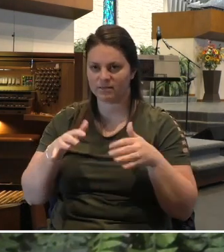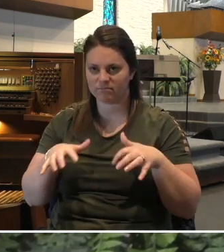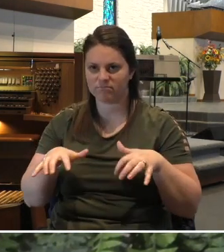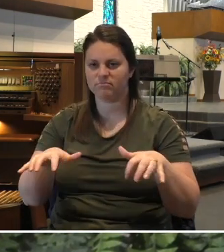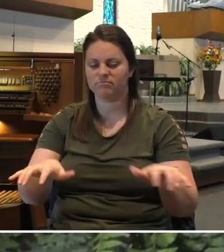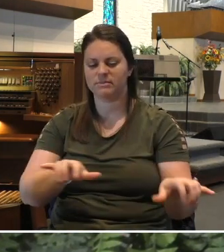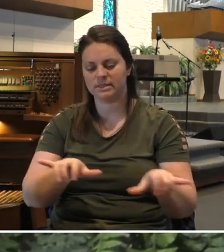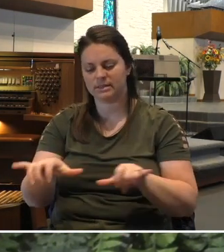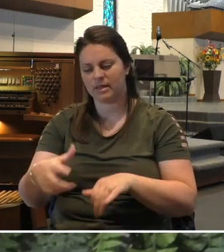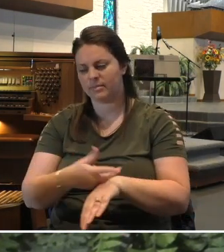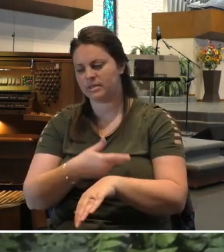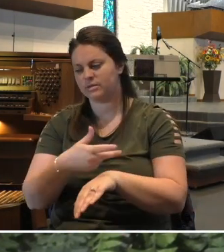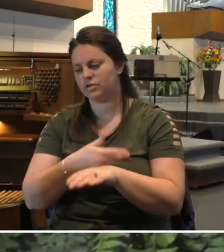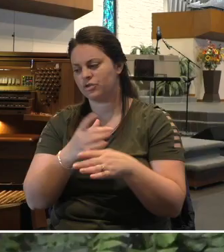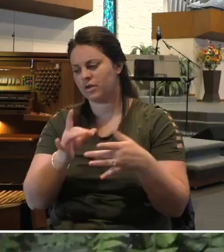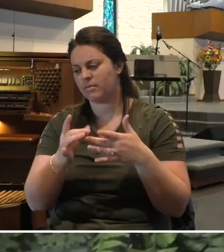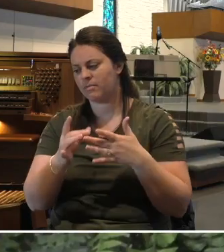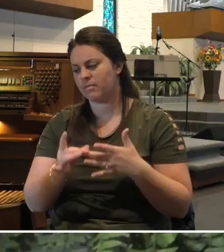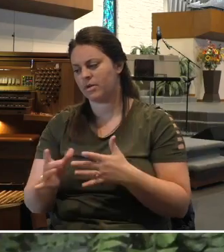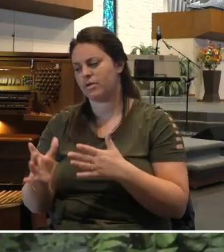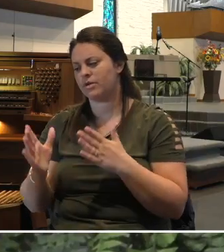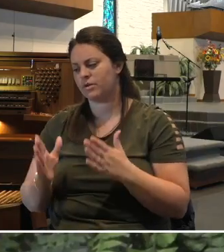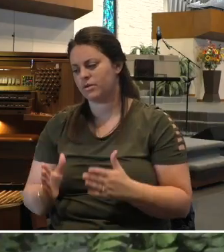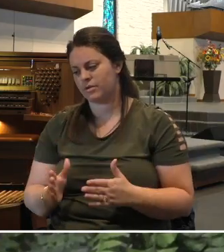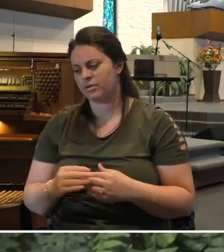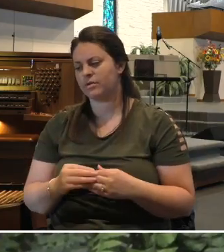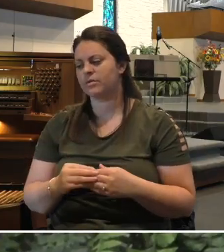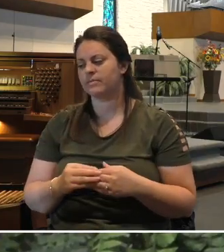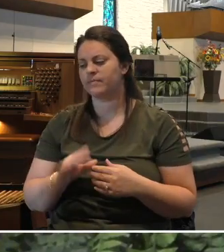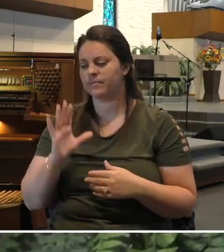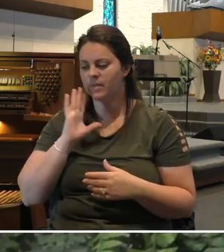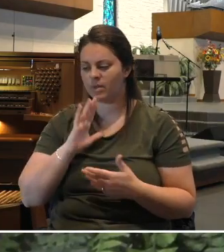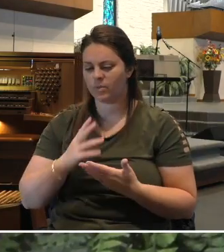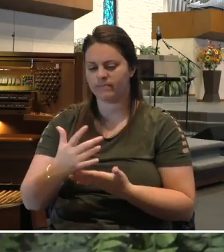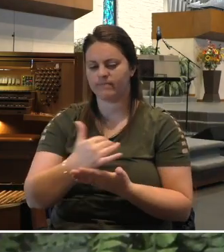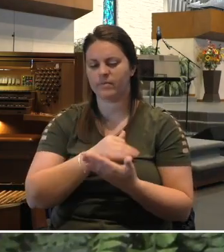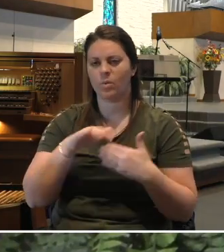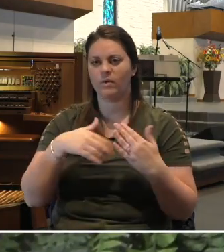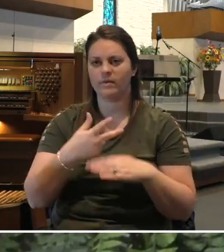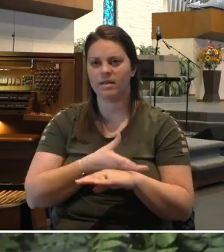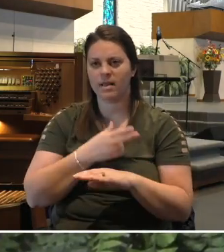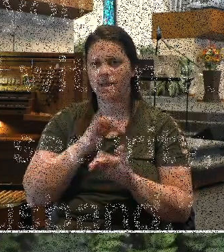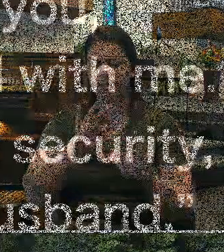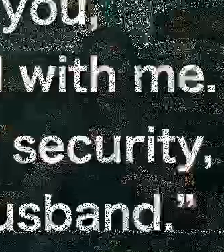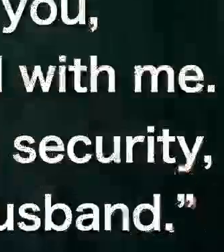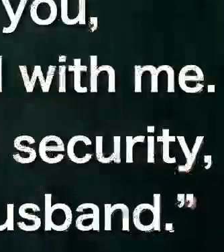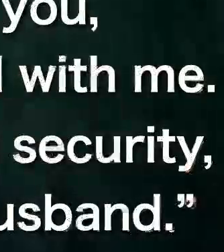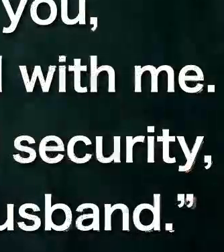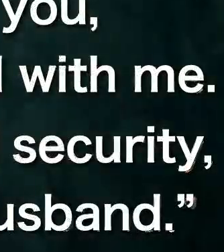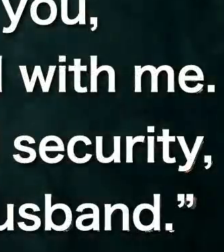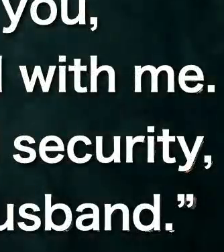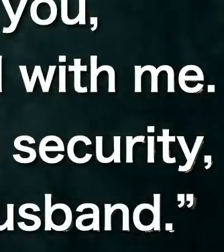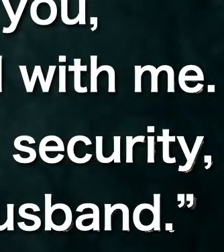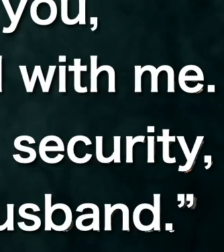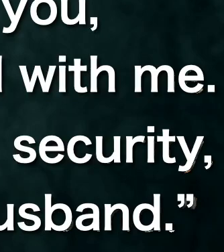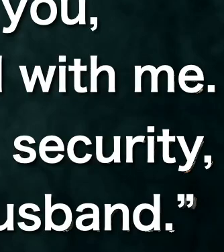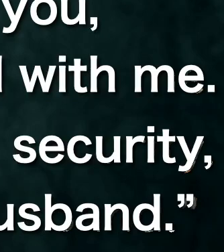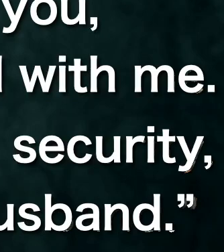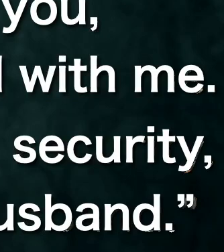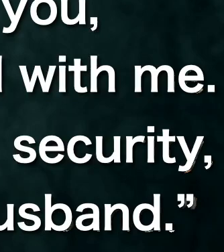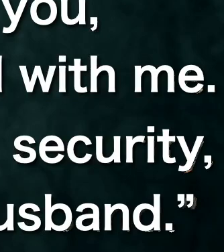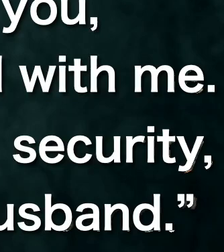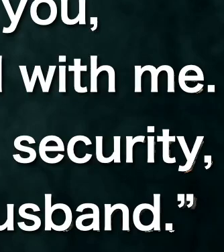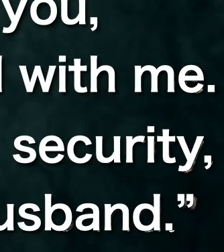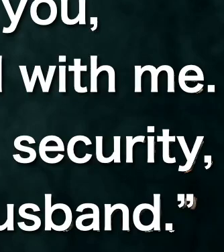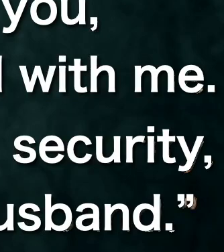carry them in his bosom and gently lead the mother sheep. But Naomi said to her daughters